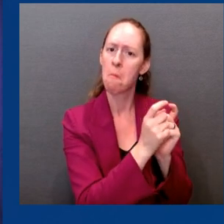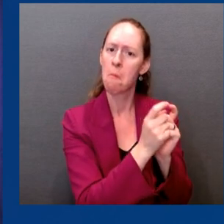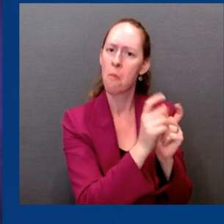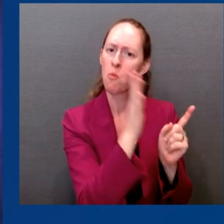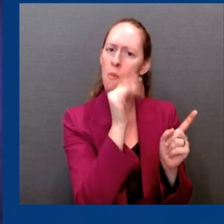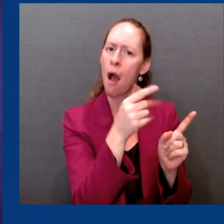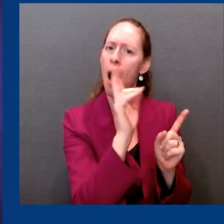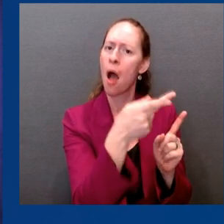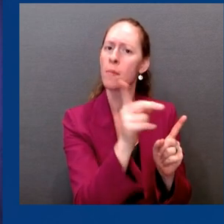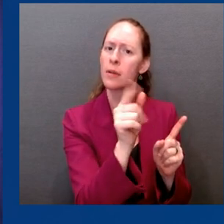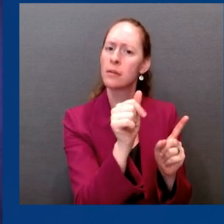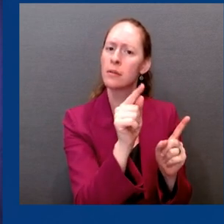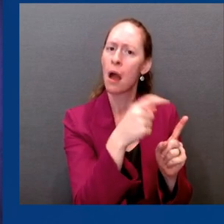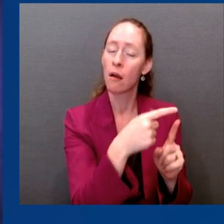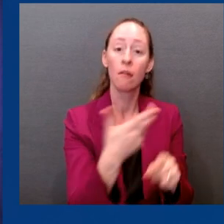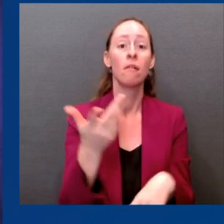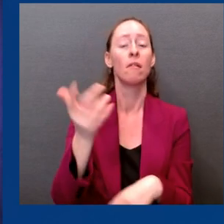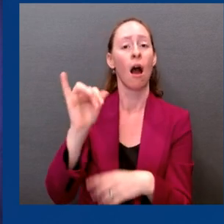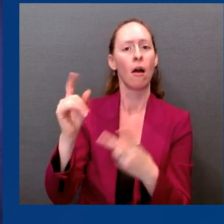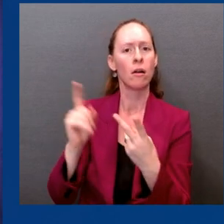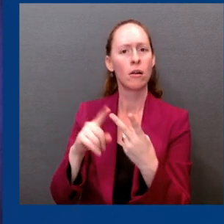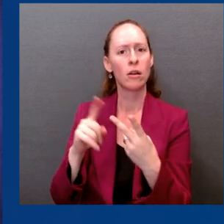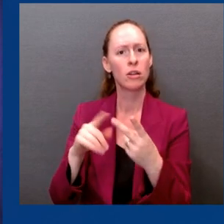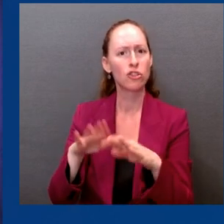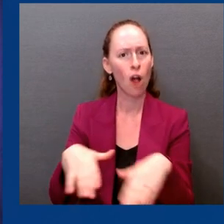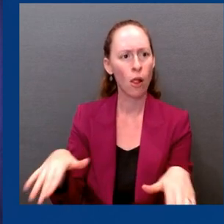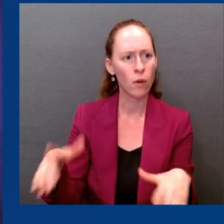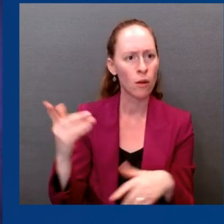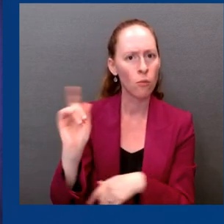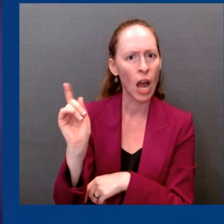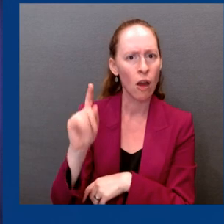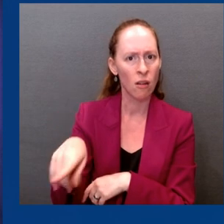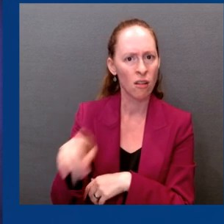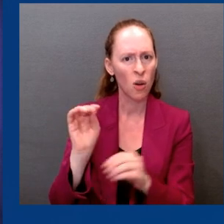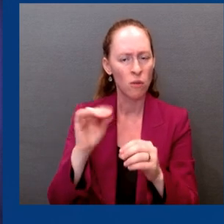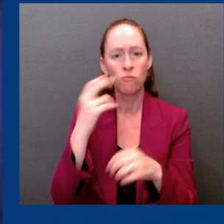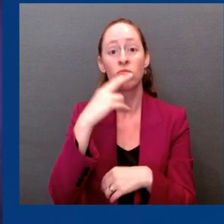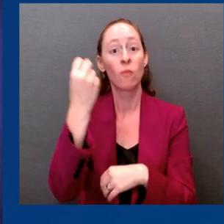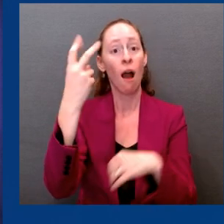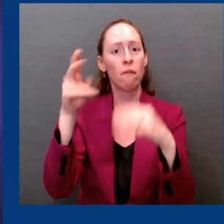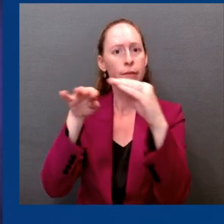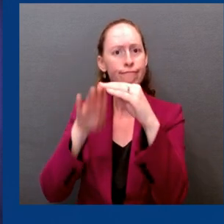jurisdictions and pharmacies that are now rolling out the shots in terms of demand? Thanks so much.